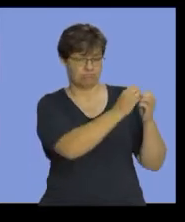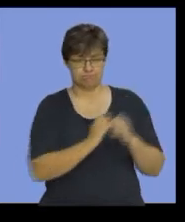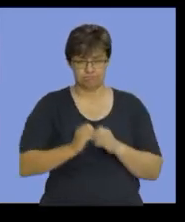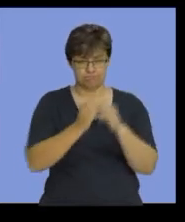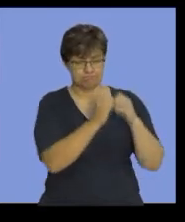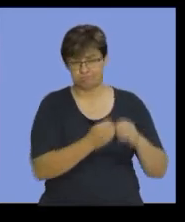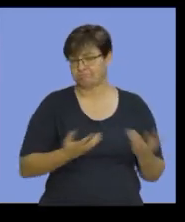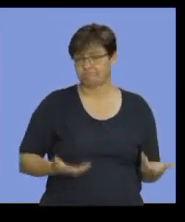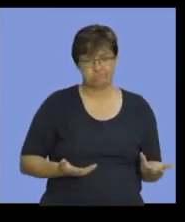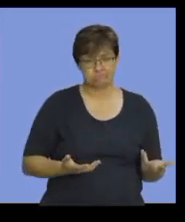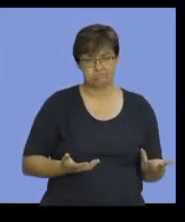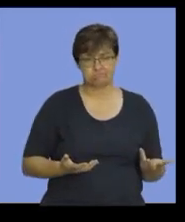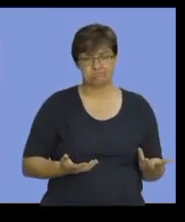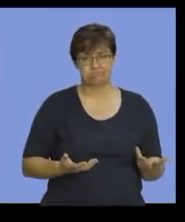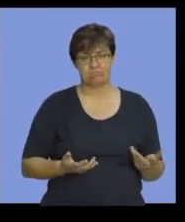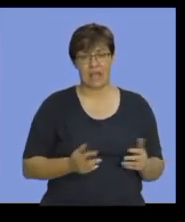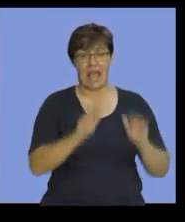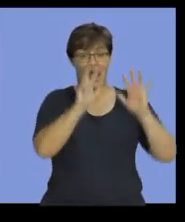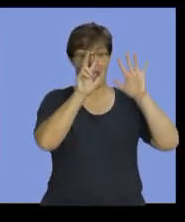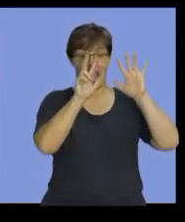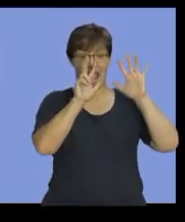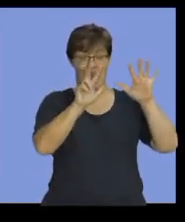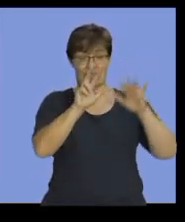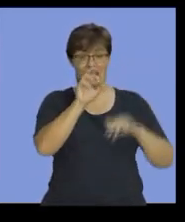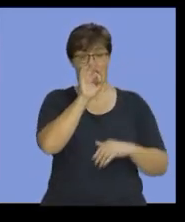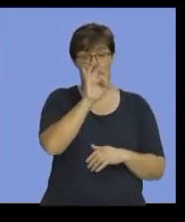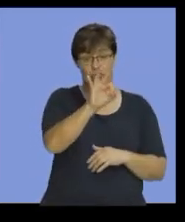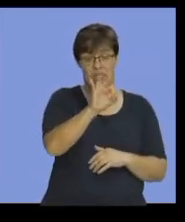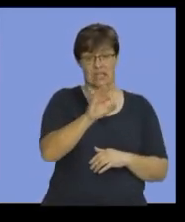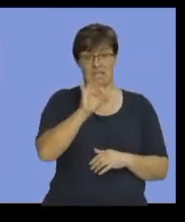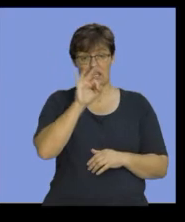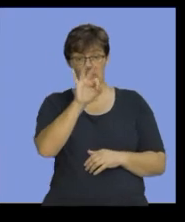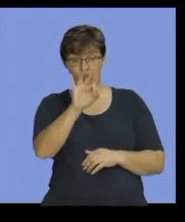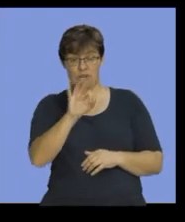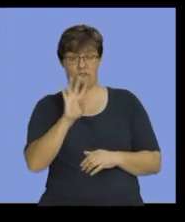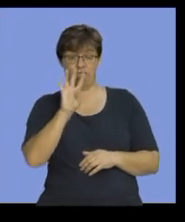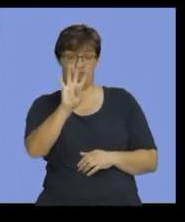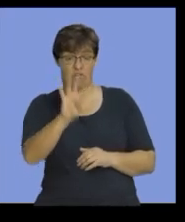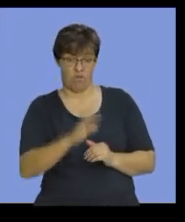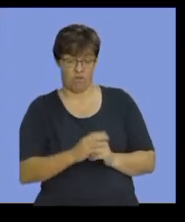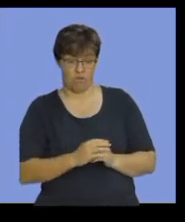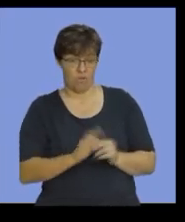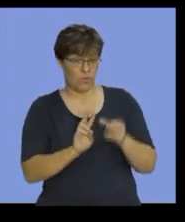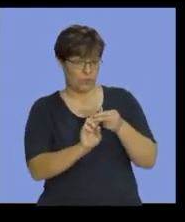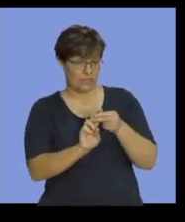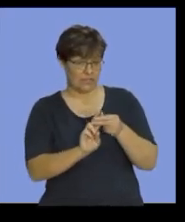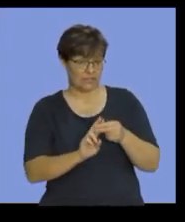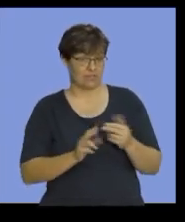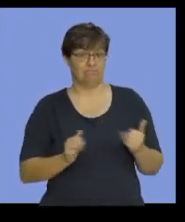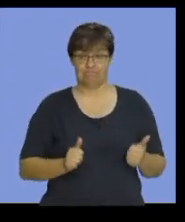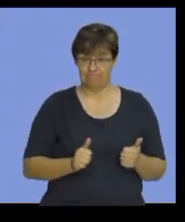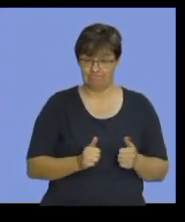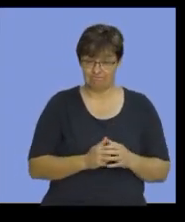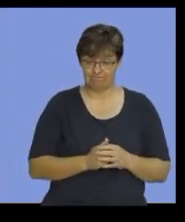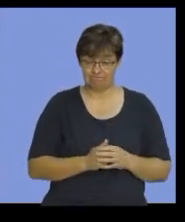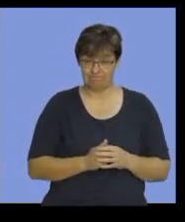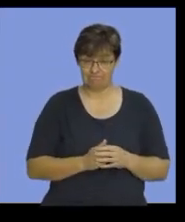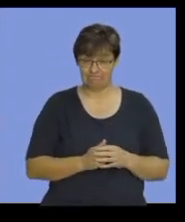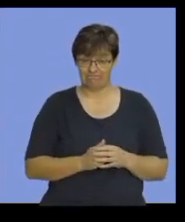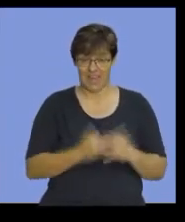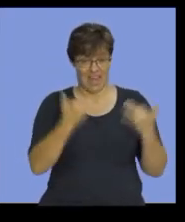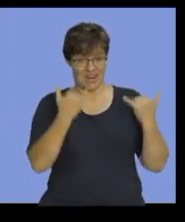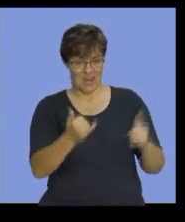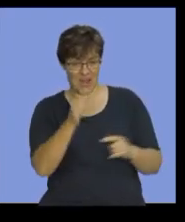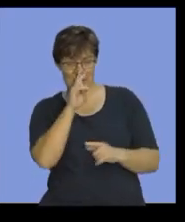8,334 units, right? Now,